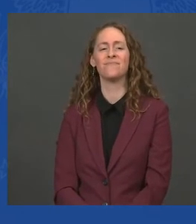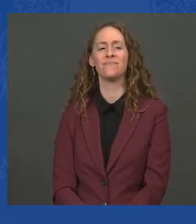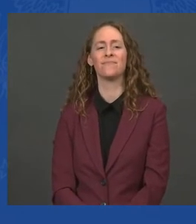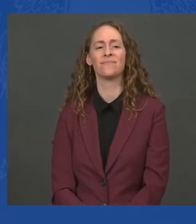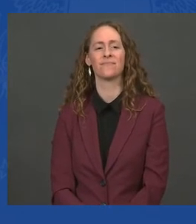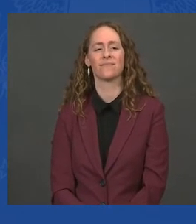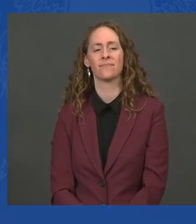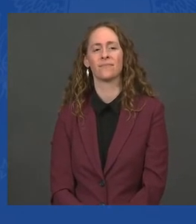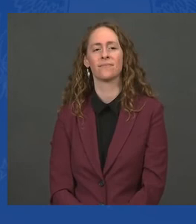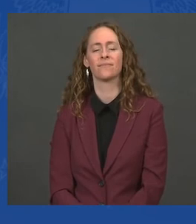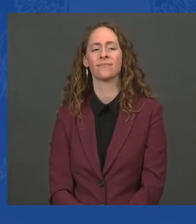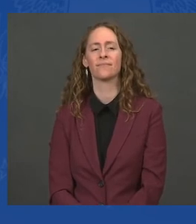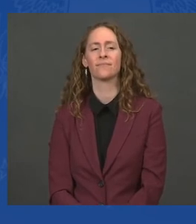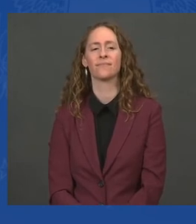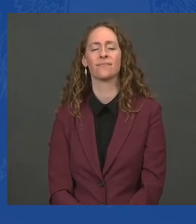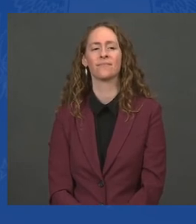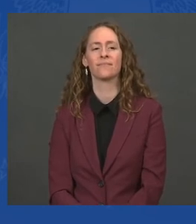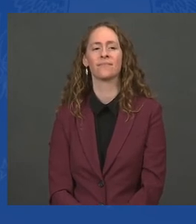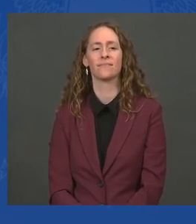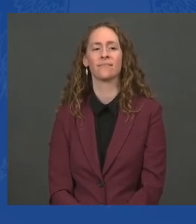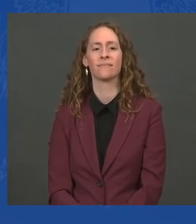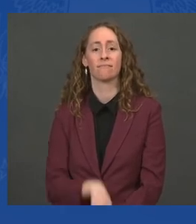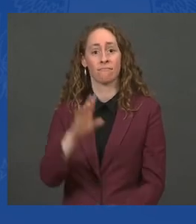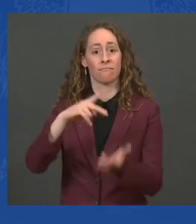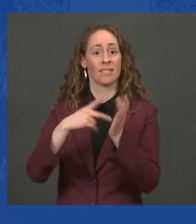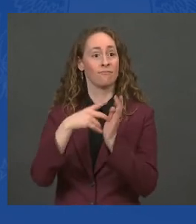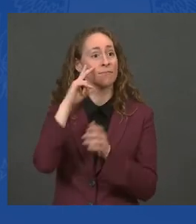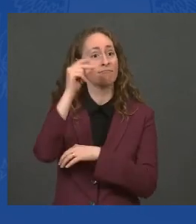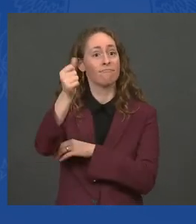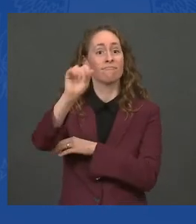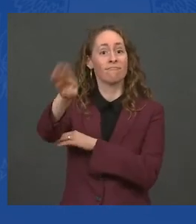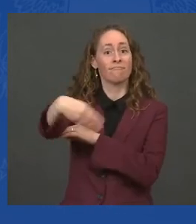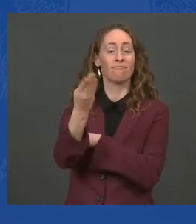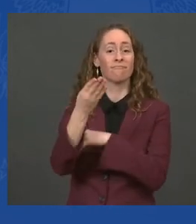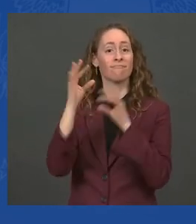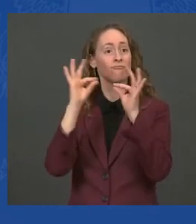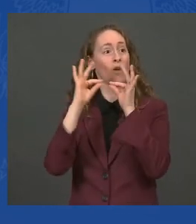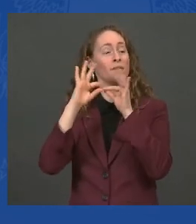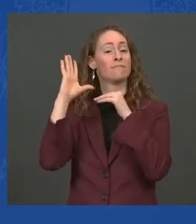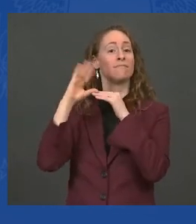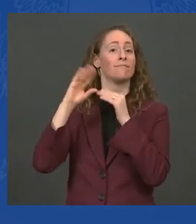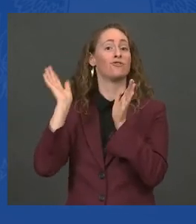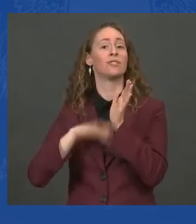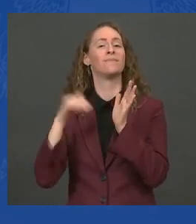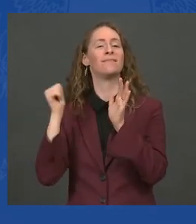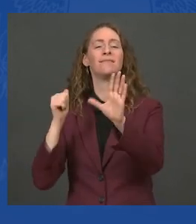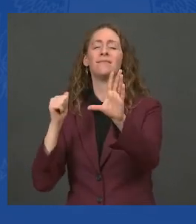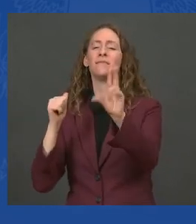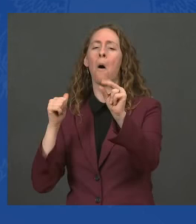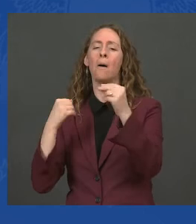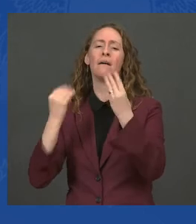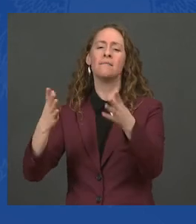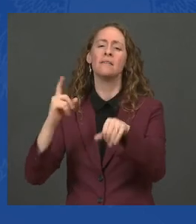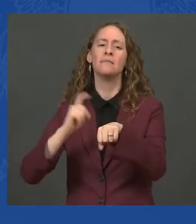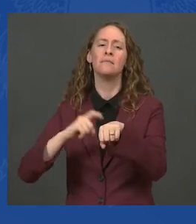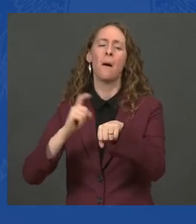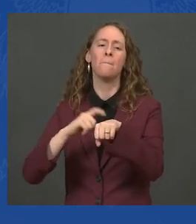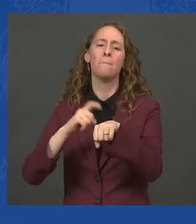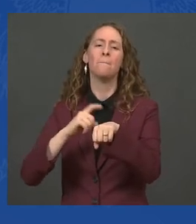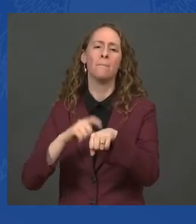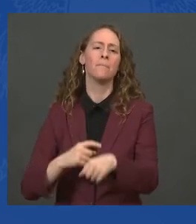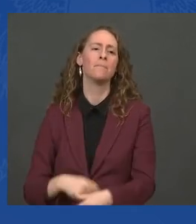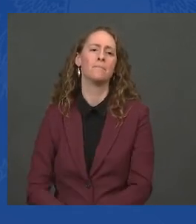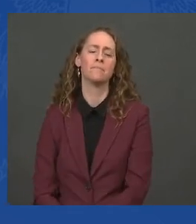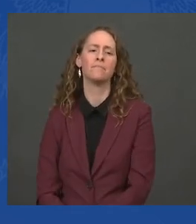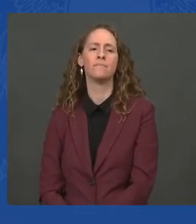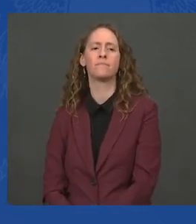gas prices overnight. But over the last month, likely due in part to the anticipation of this action, we've seen oil and gas